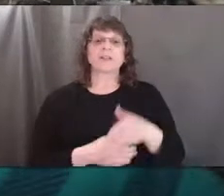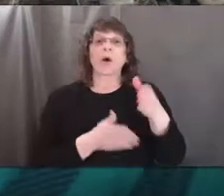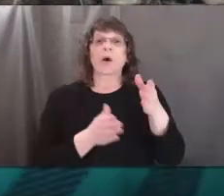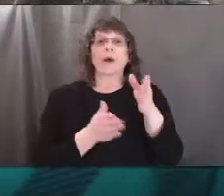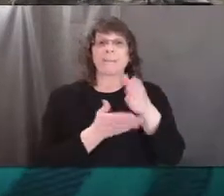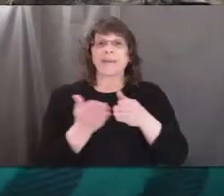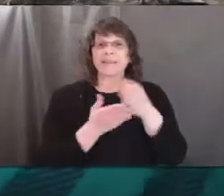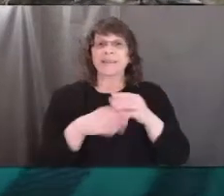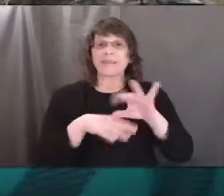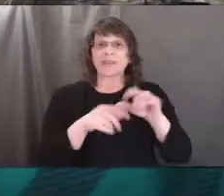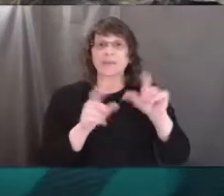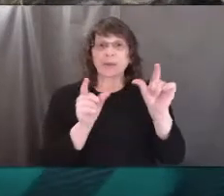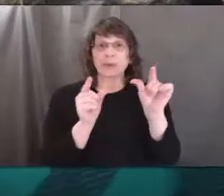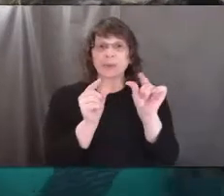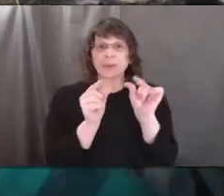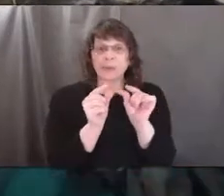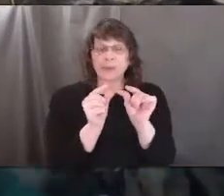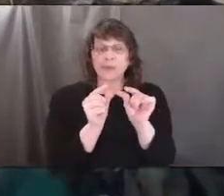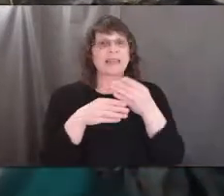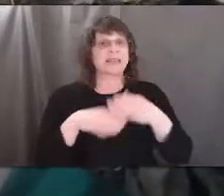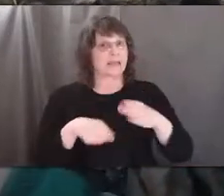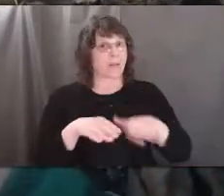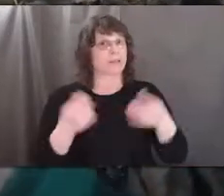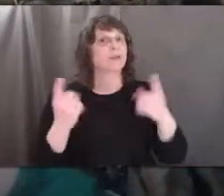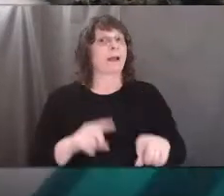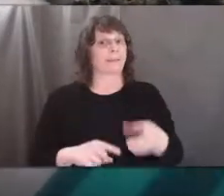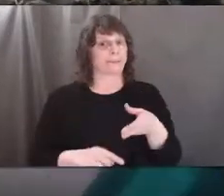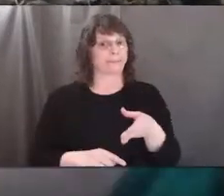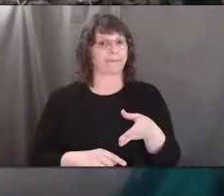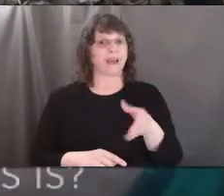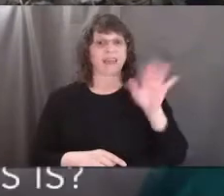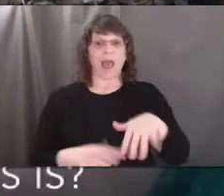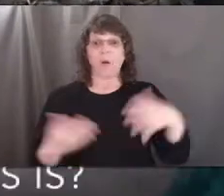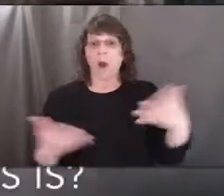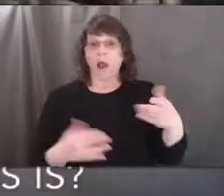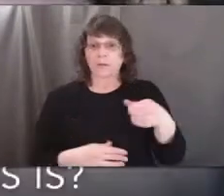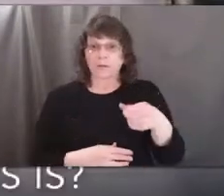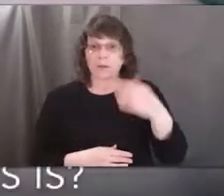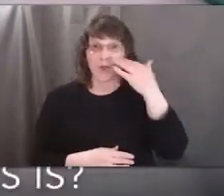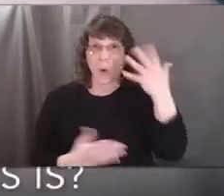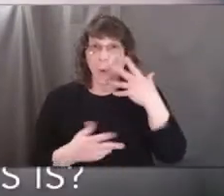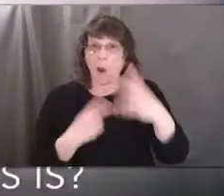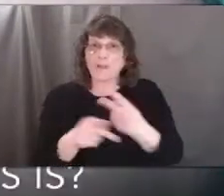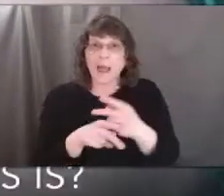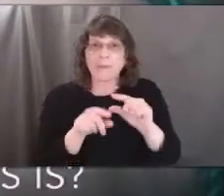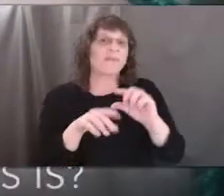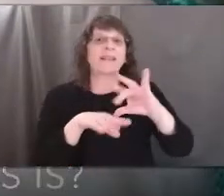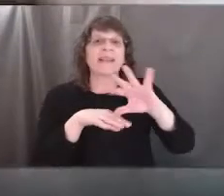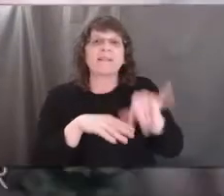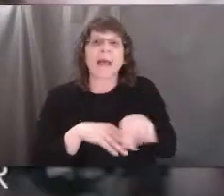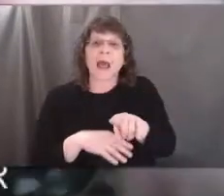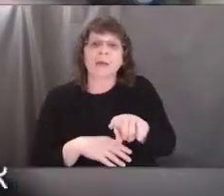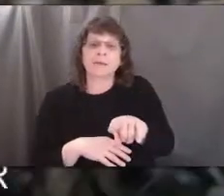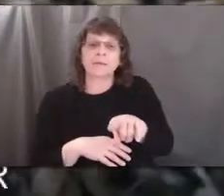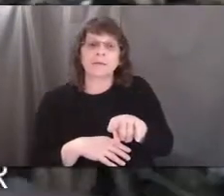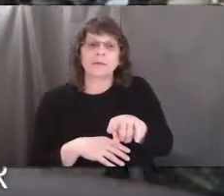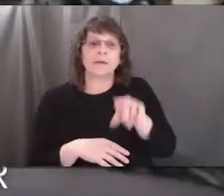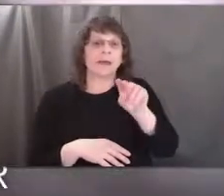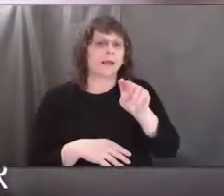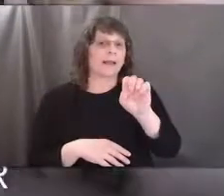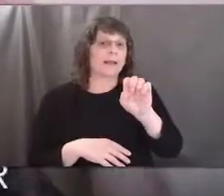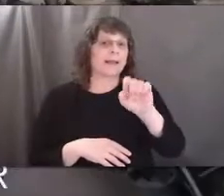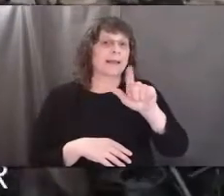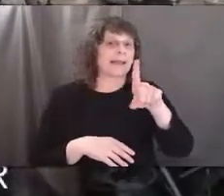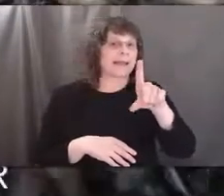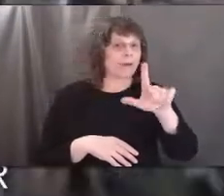smaller pieces. There has been decomposition at work. What is this? Does anyone know what type of leaf this is? It is a needle.